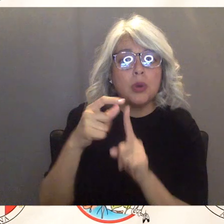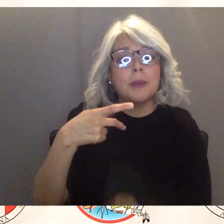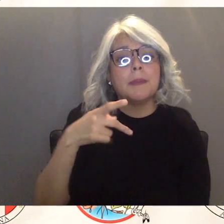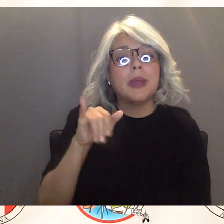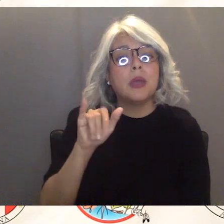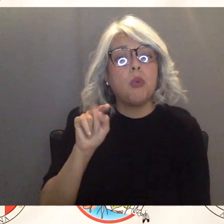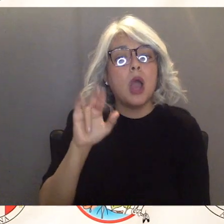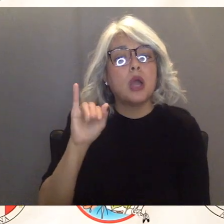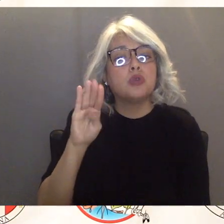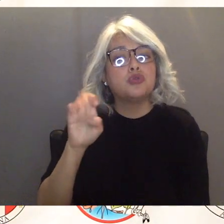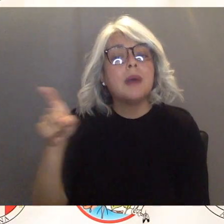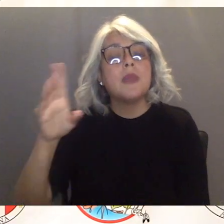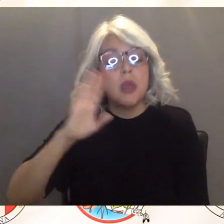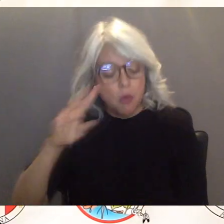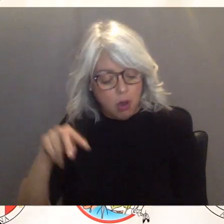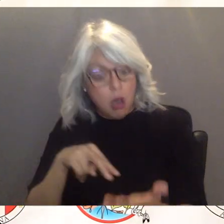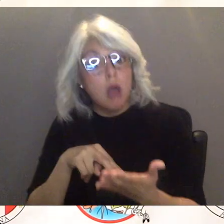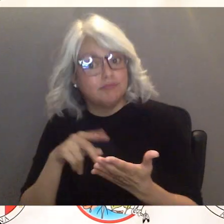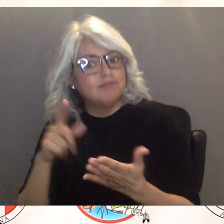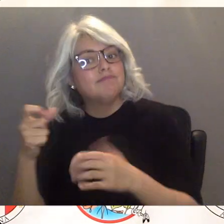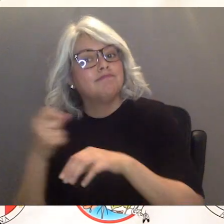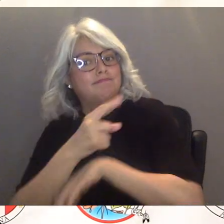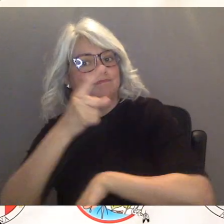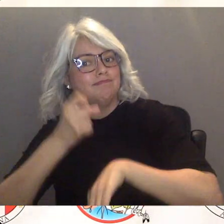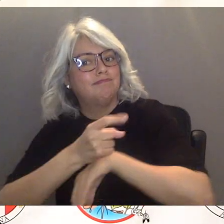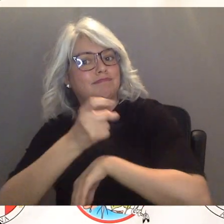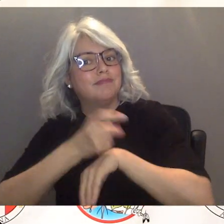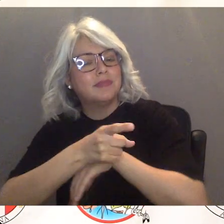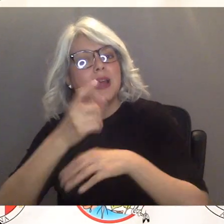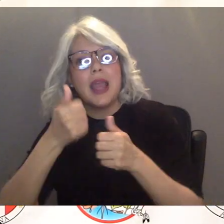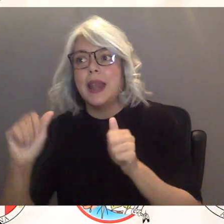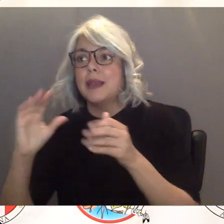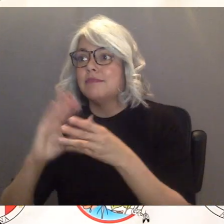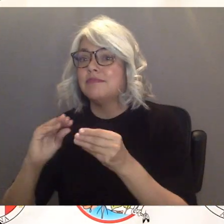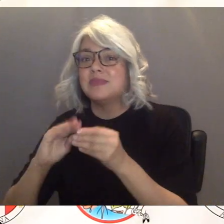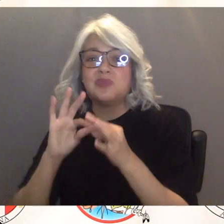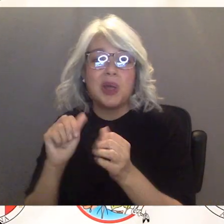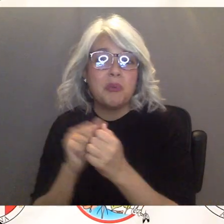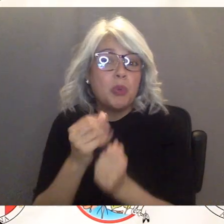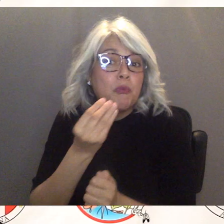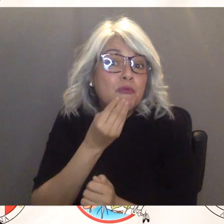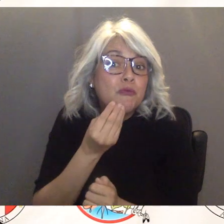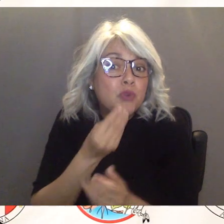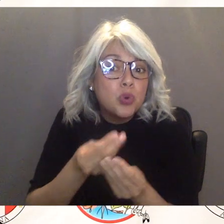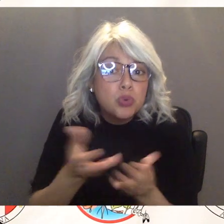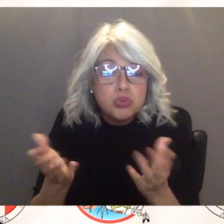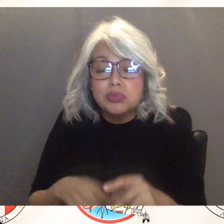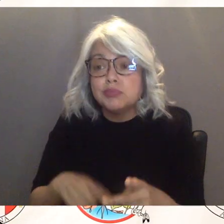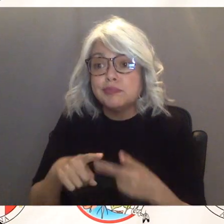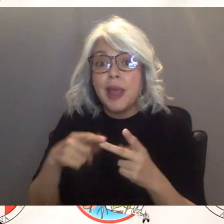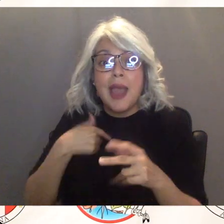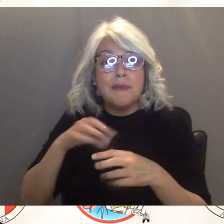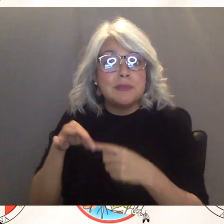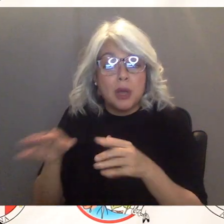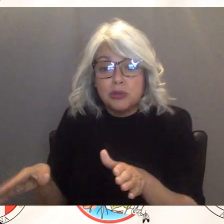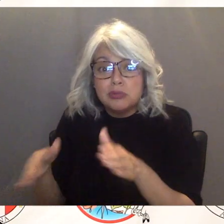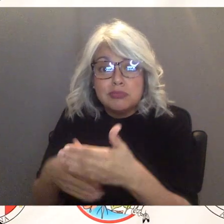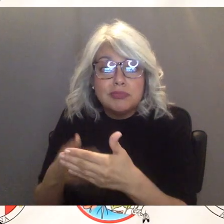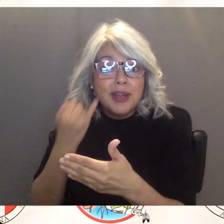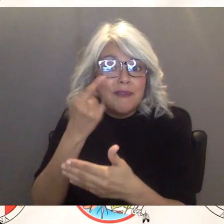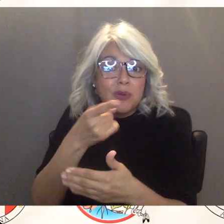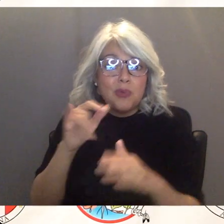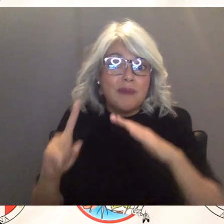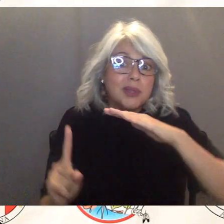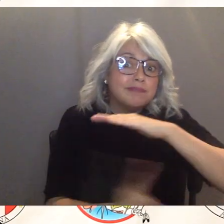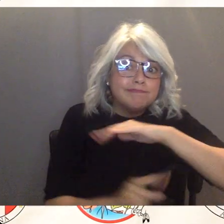messages from our community response team in reference to food distribution um isolation kits um just a lot of really good